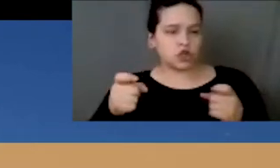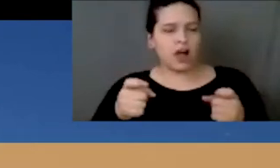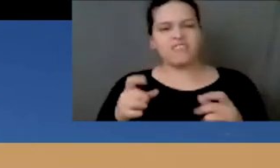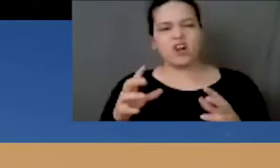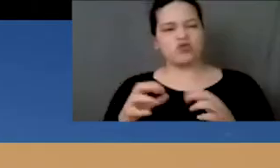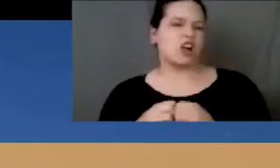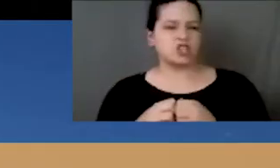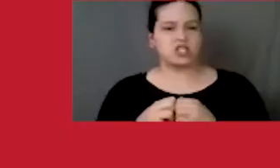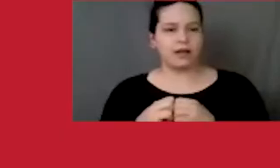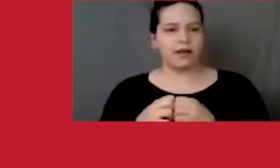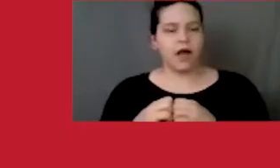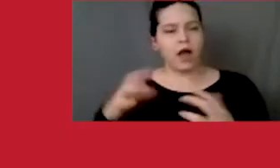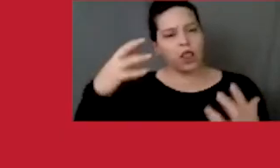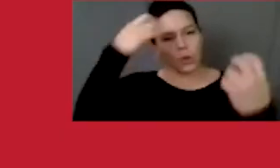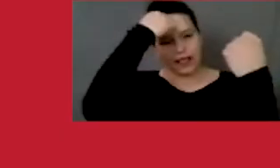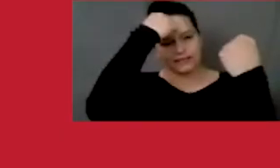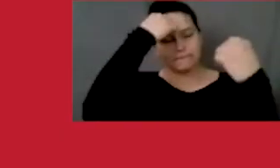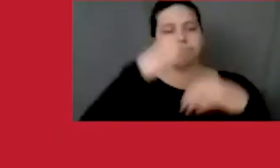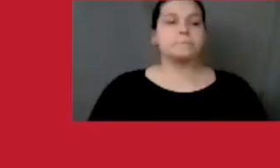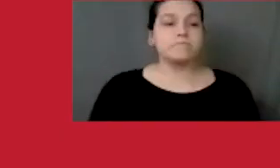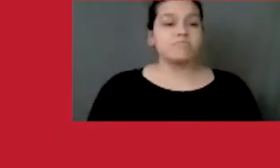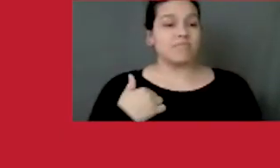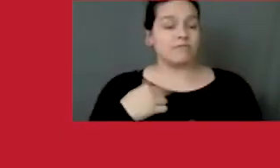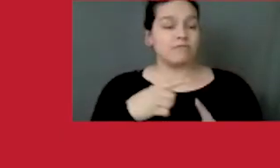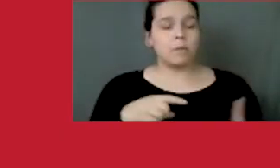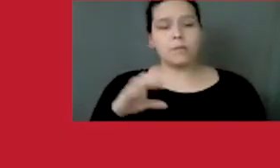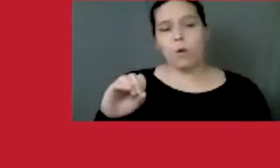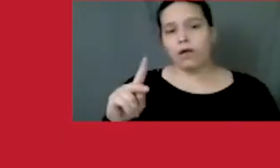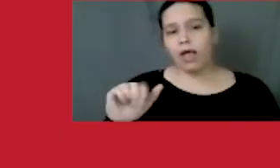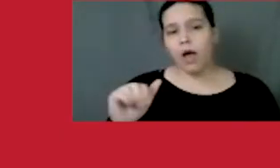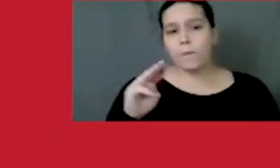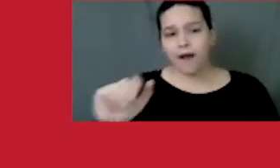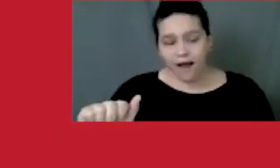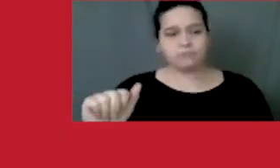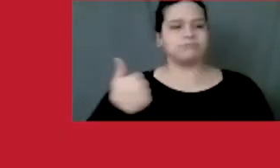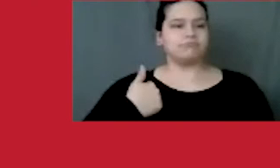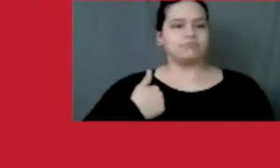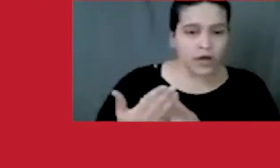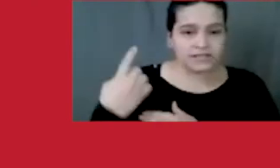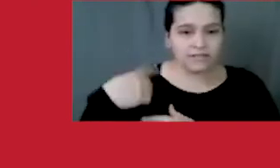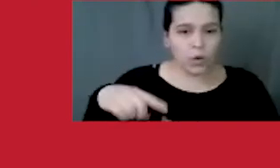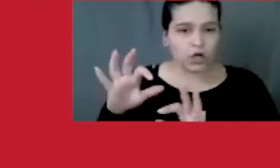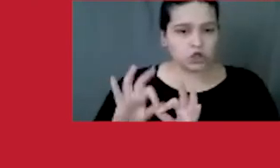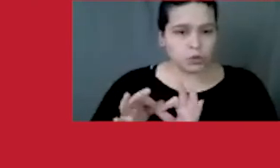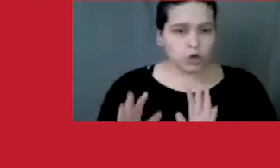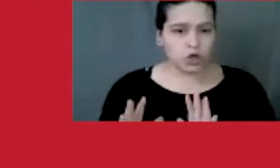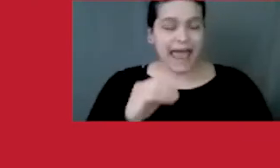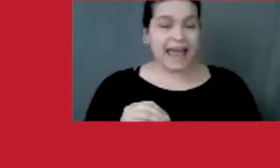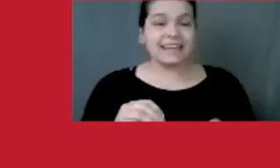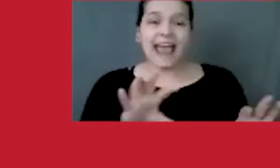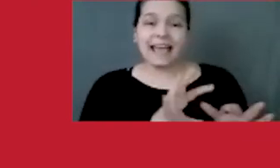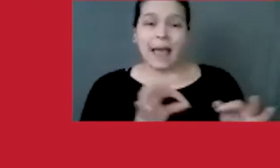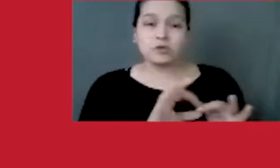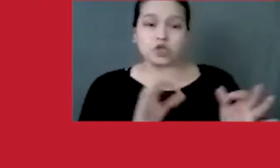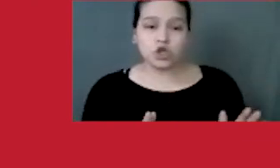of Oklahoma. Crushing Colonialism is committed to the full inclusion of our community members. For our blind attendees,